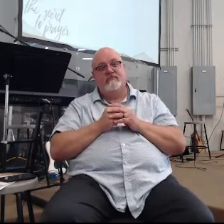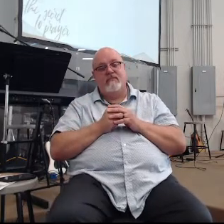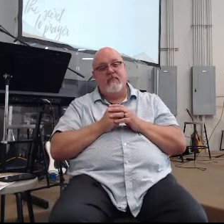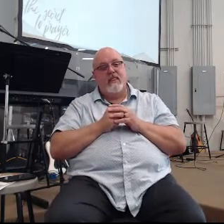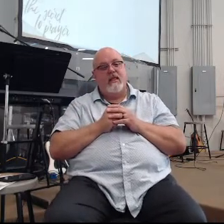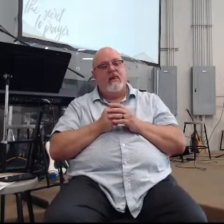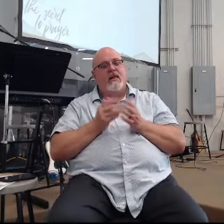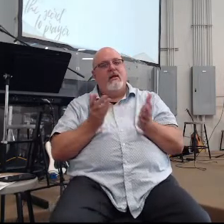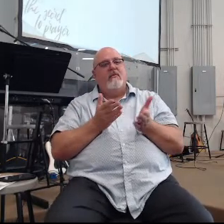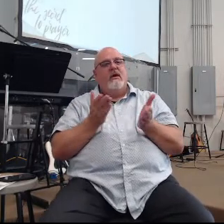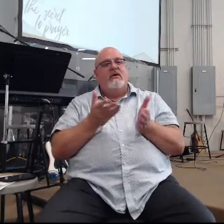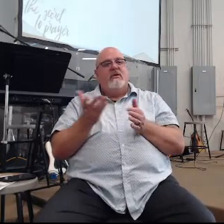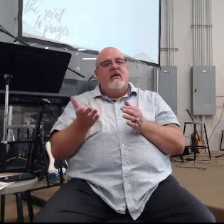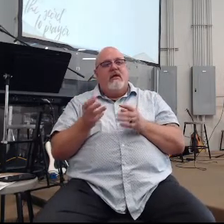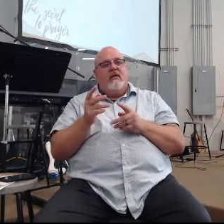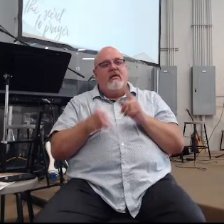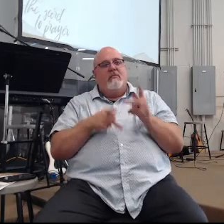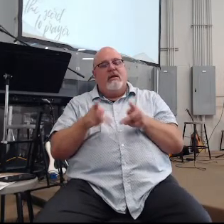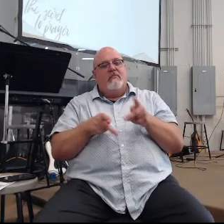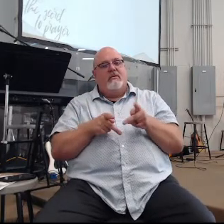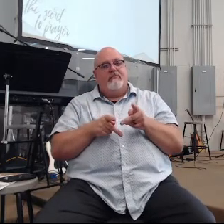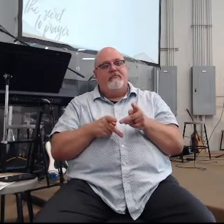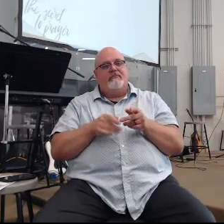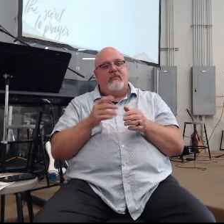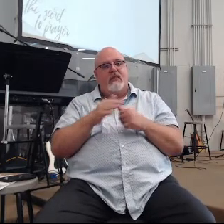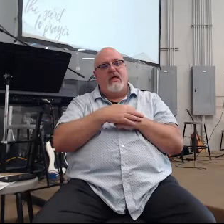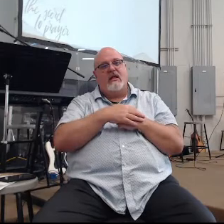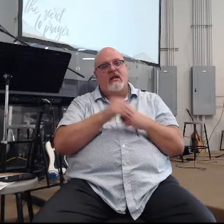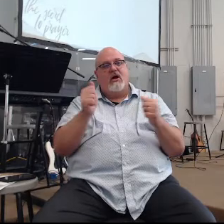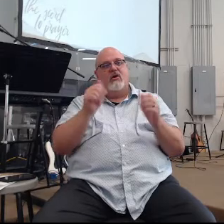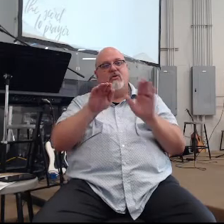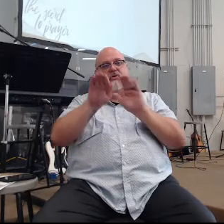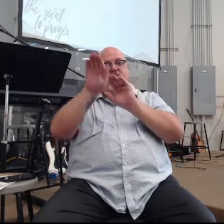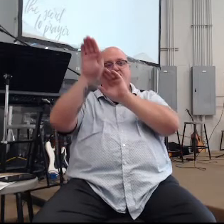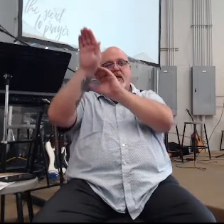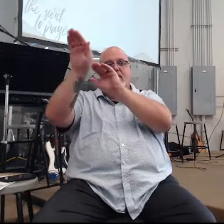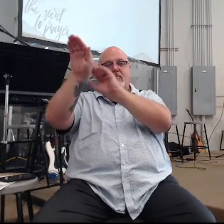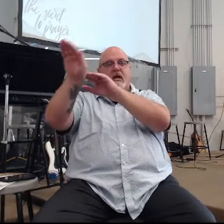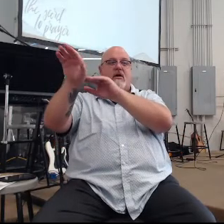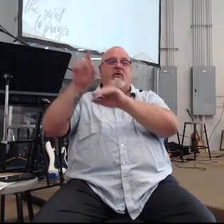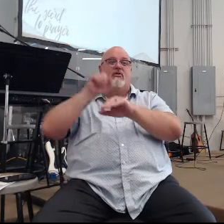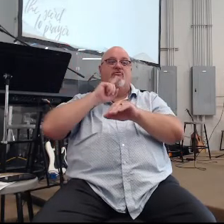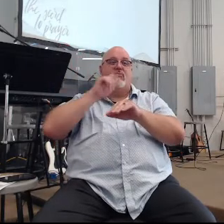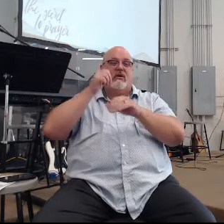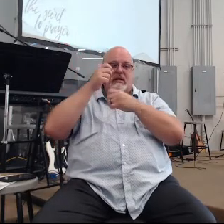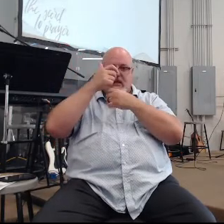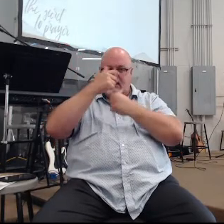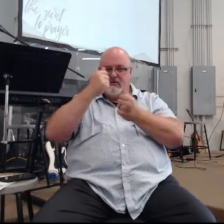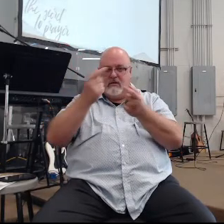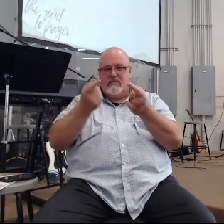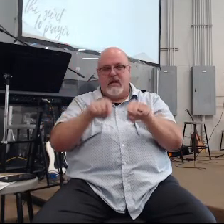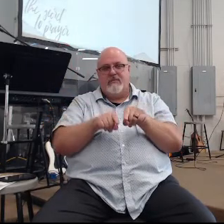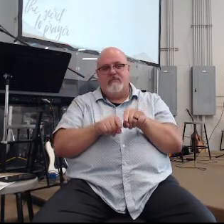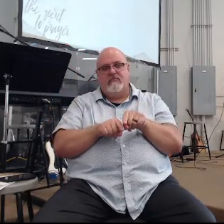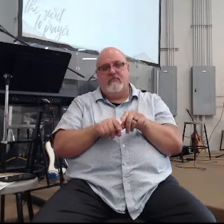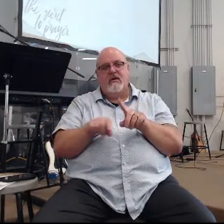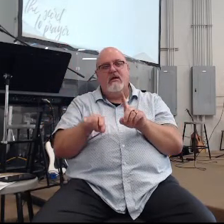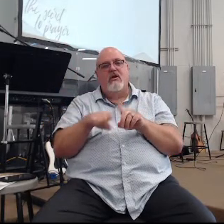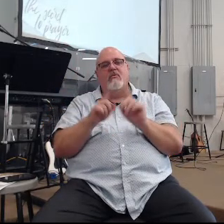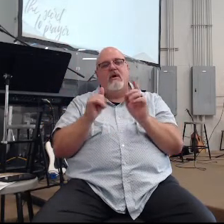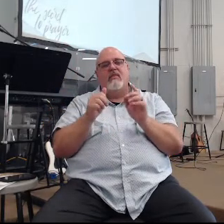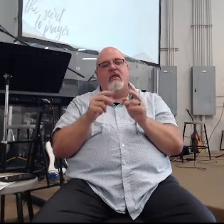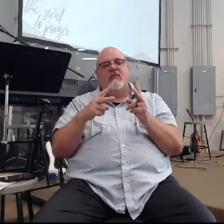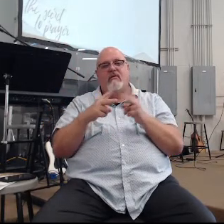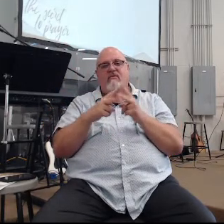here's the thing the people that he called the mountain were really interested in what was about to happen but they were